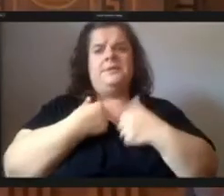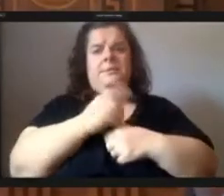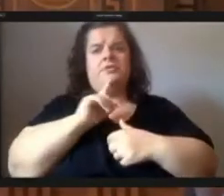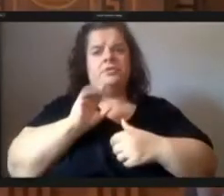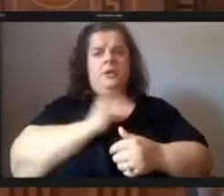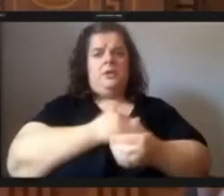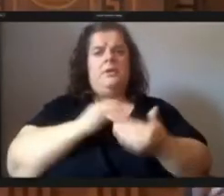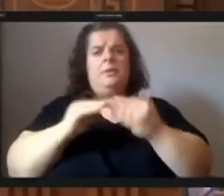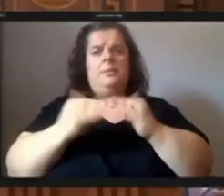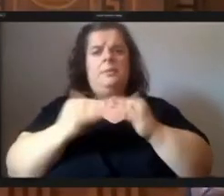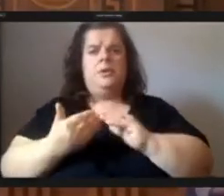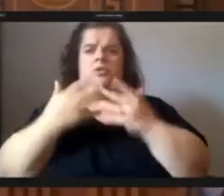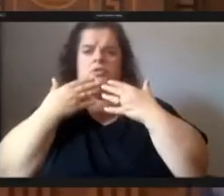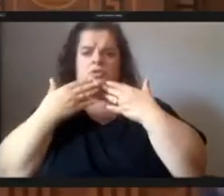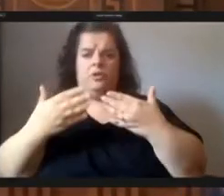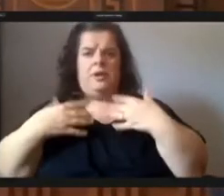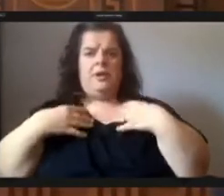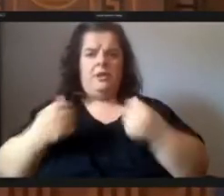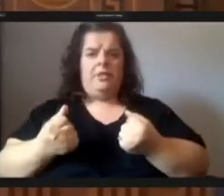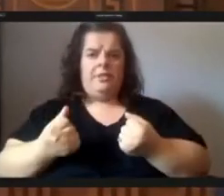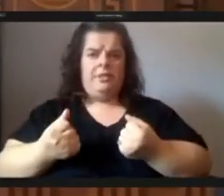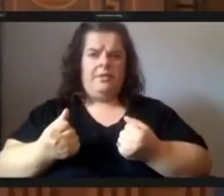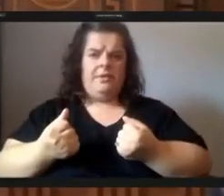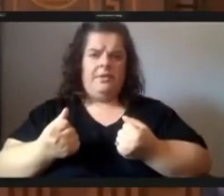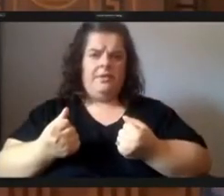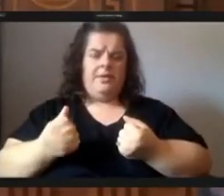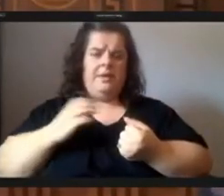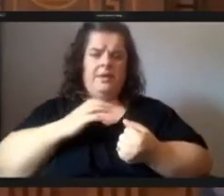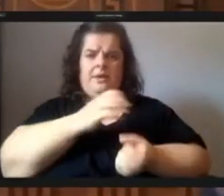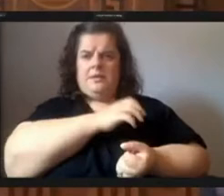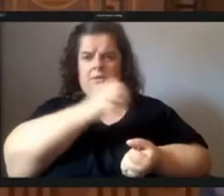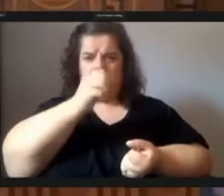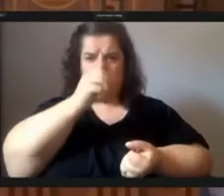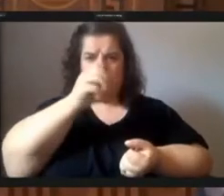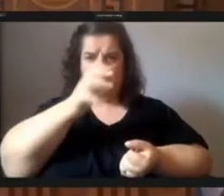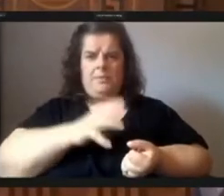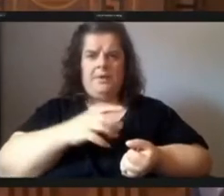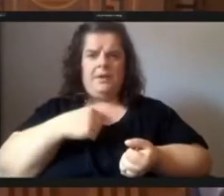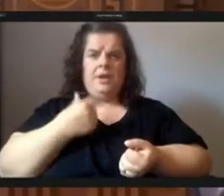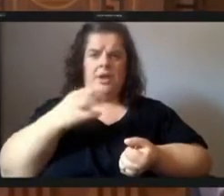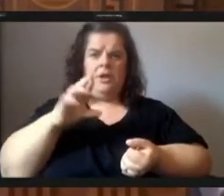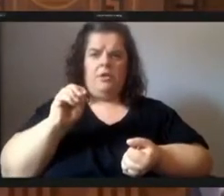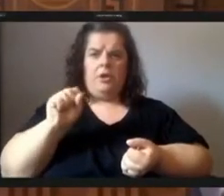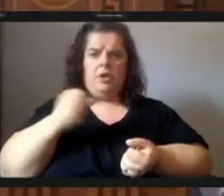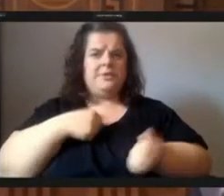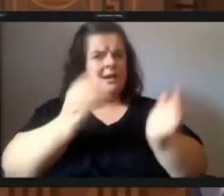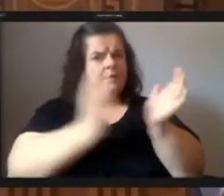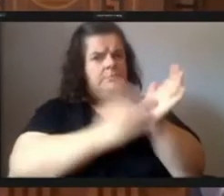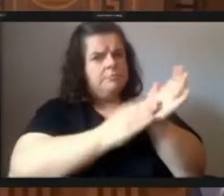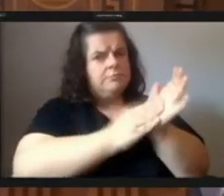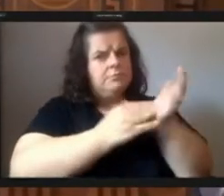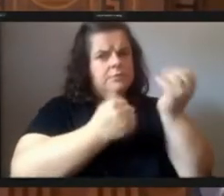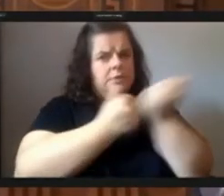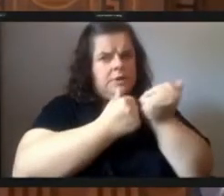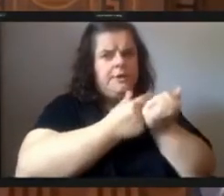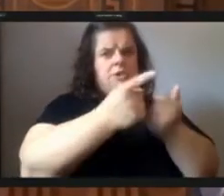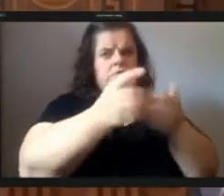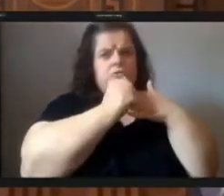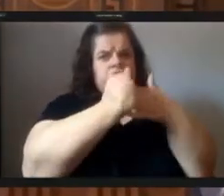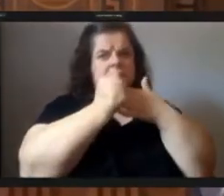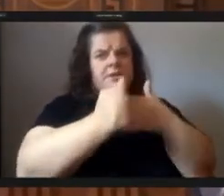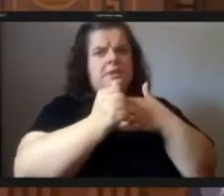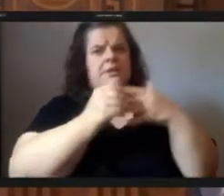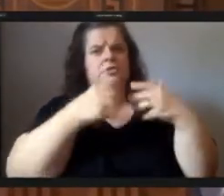and councilman uh gross i commend you for taking the challenge in the lead in this i would want all